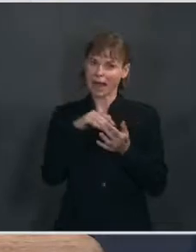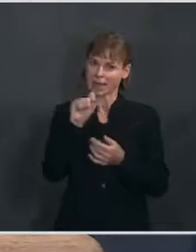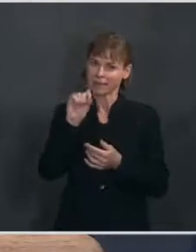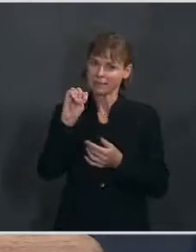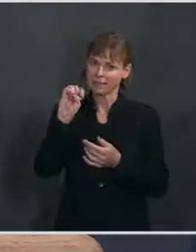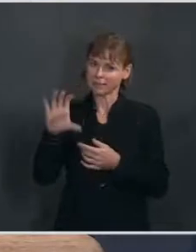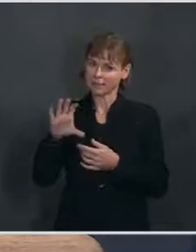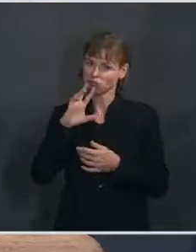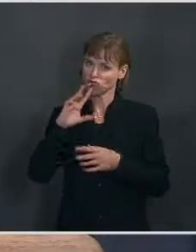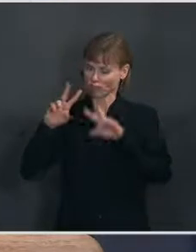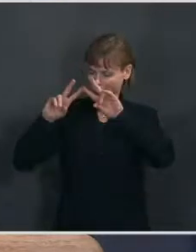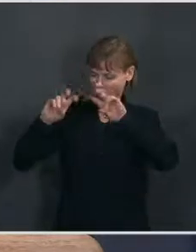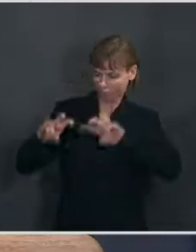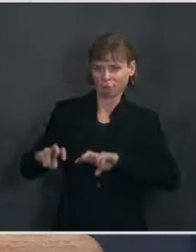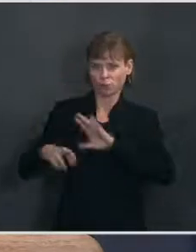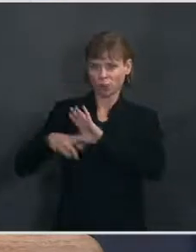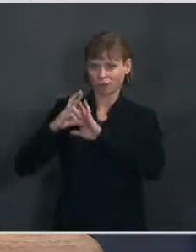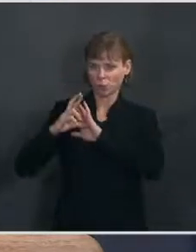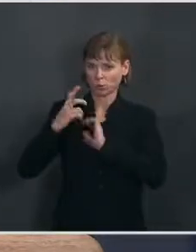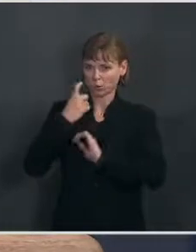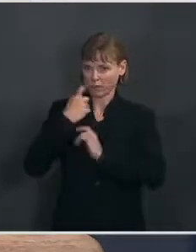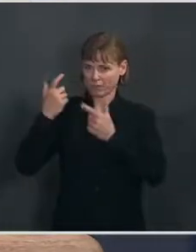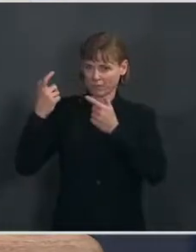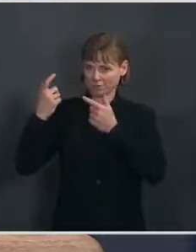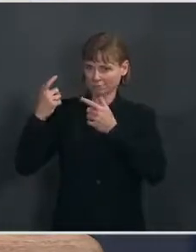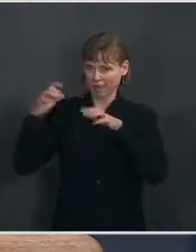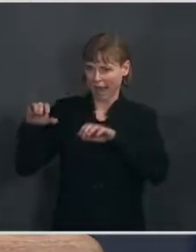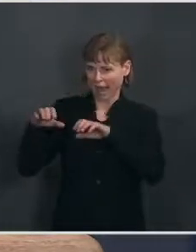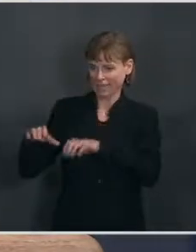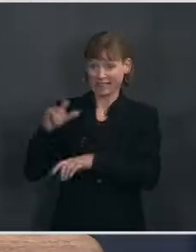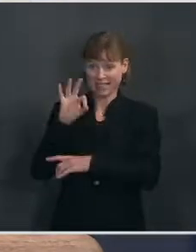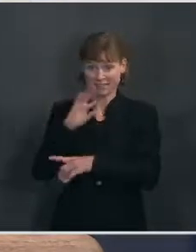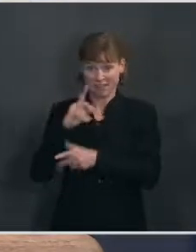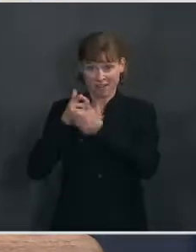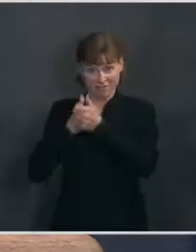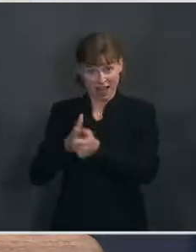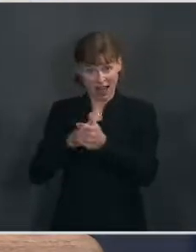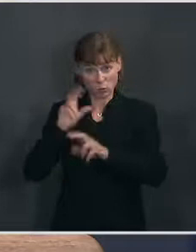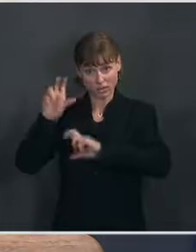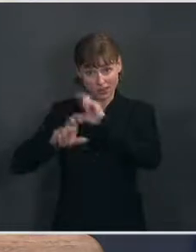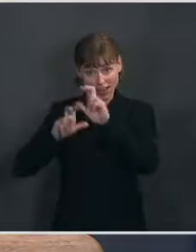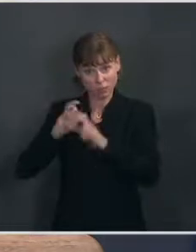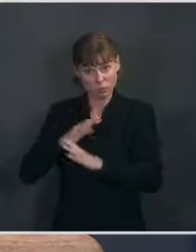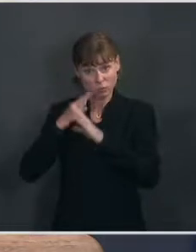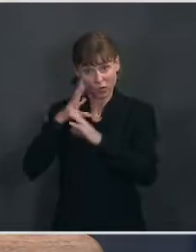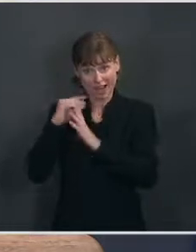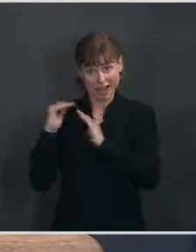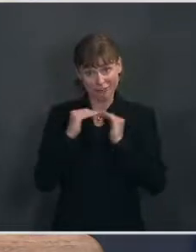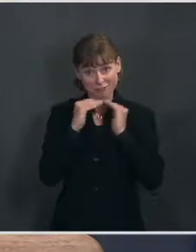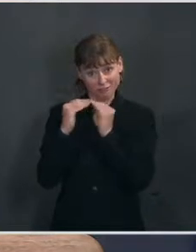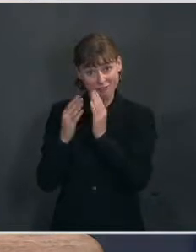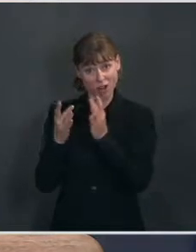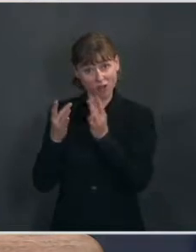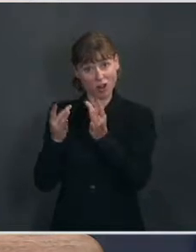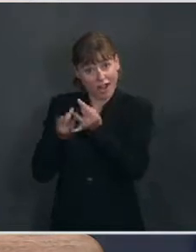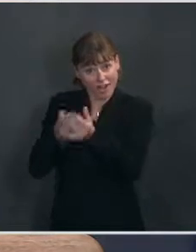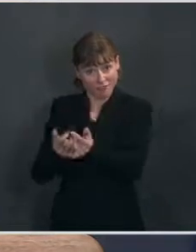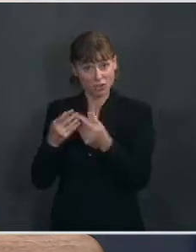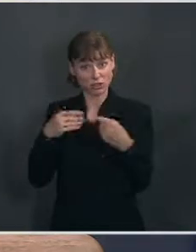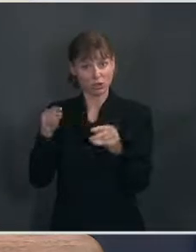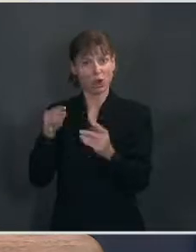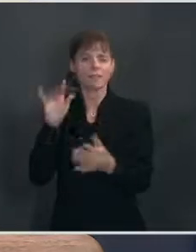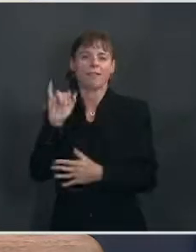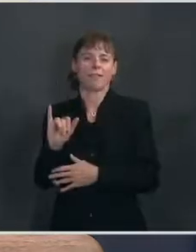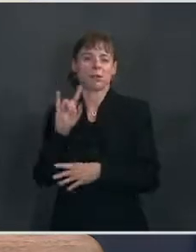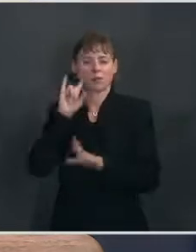carefully at recent activities. And if they're consistent with investor protection and fair and efficient markets, that's where we think the purview